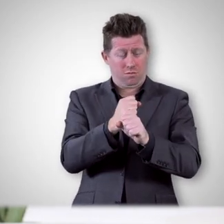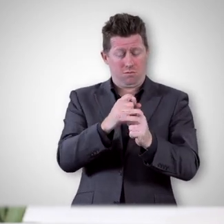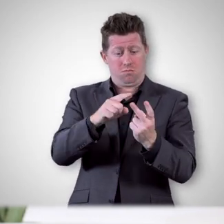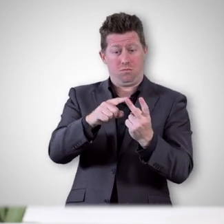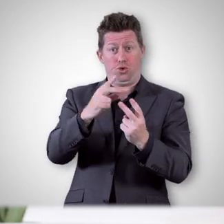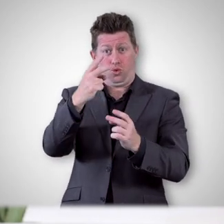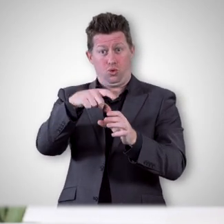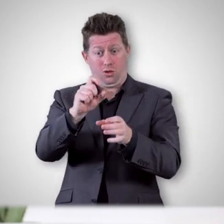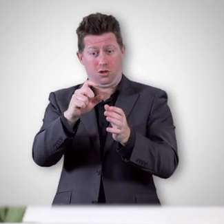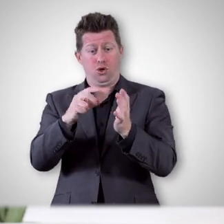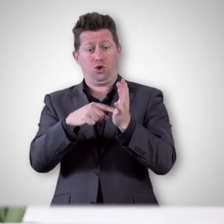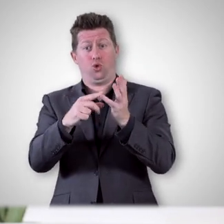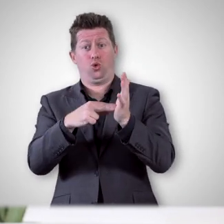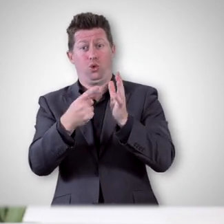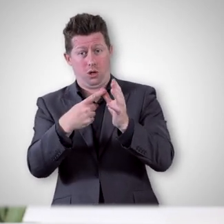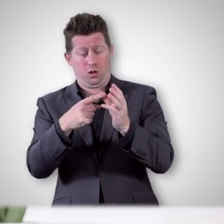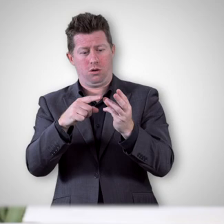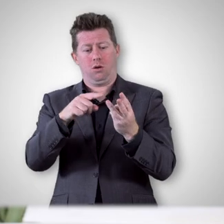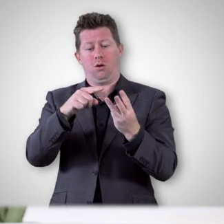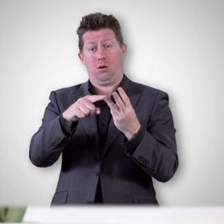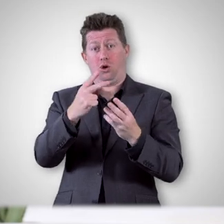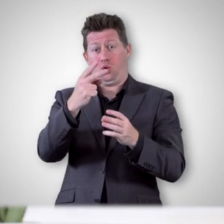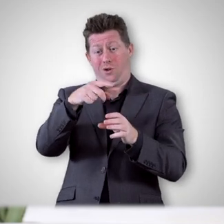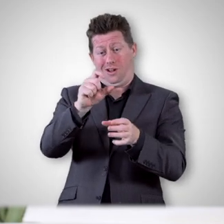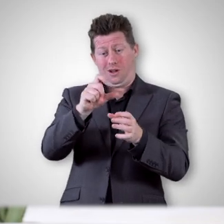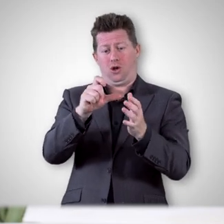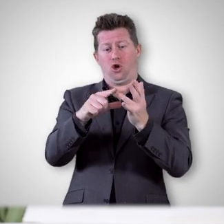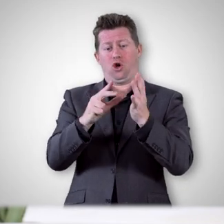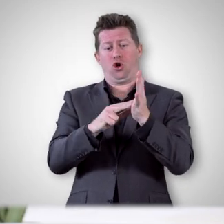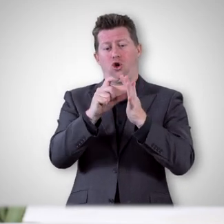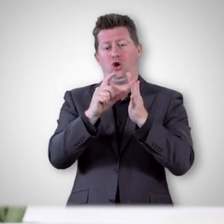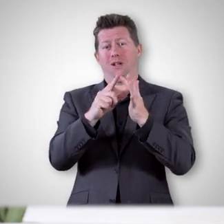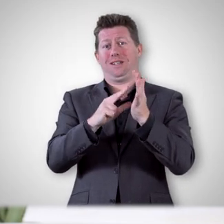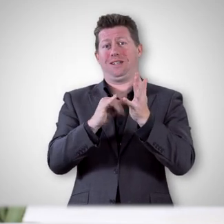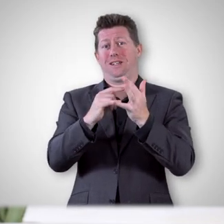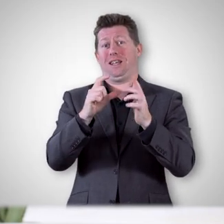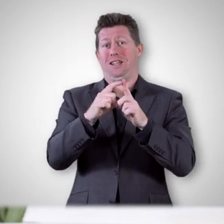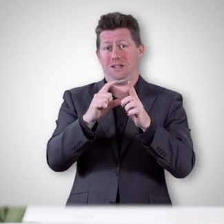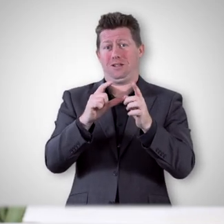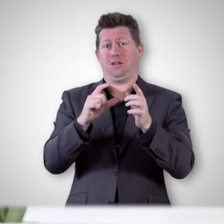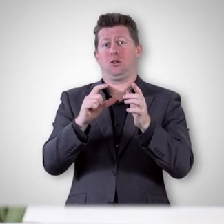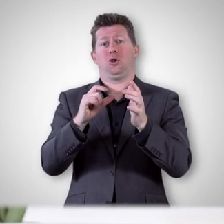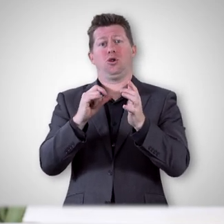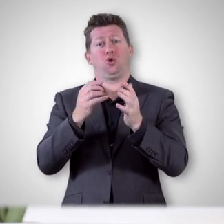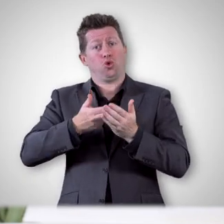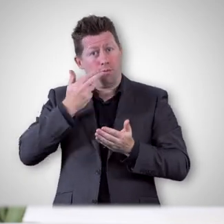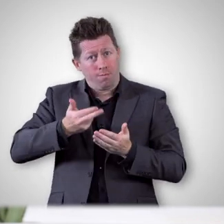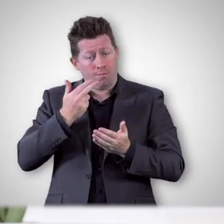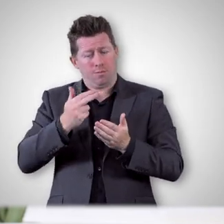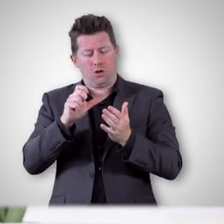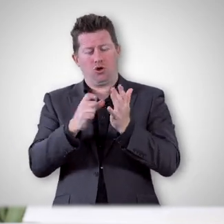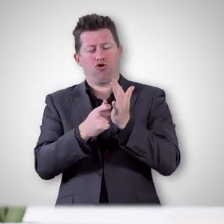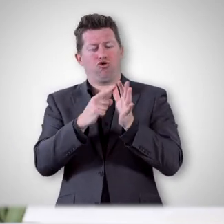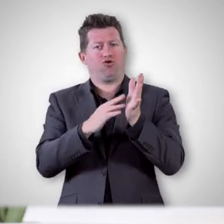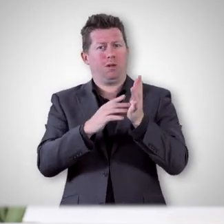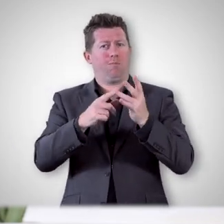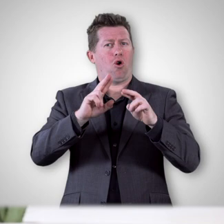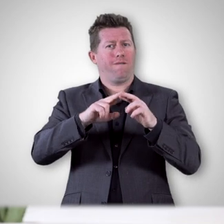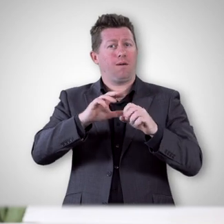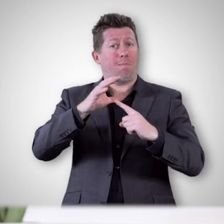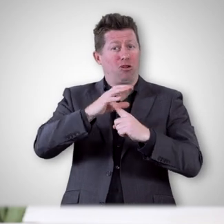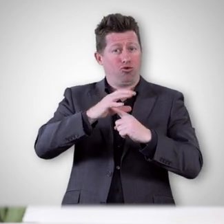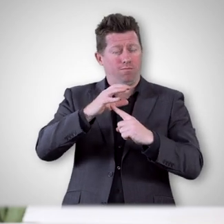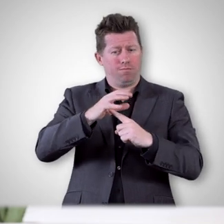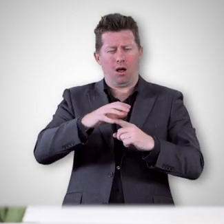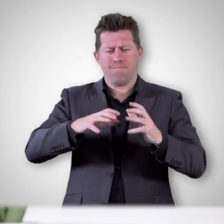two cans of tuna fish, two cans of condensed soup, preferably cream of mushroom soup, and then you're going to mix it all